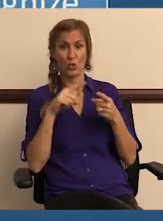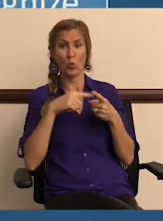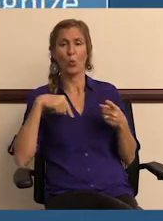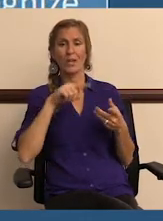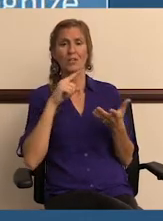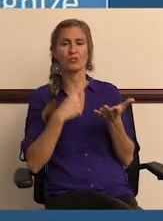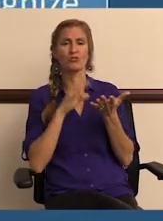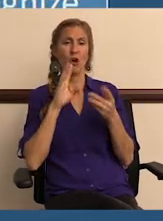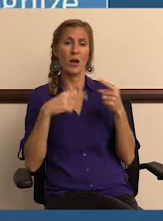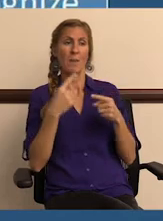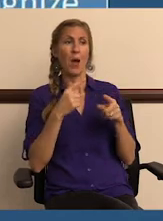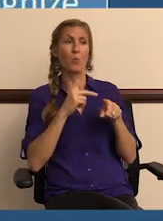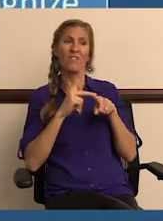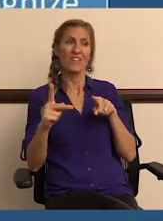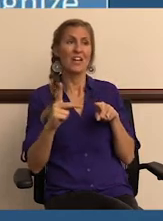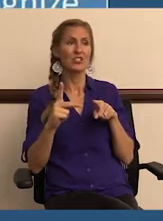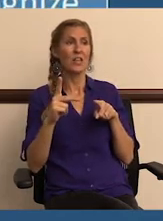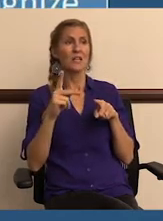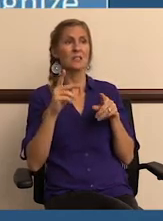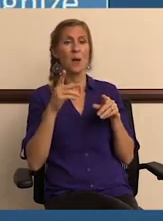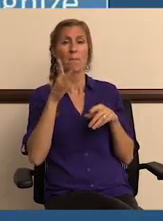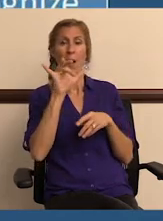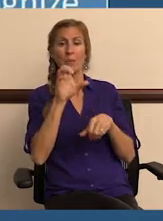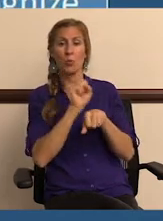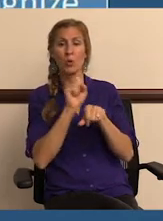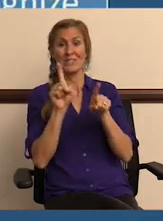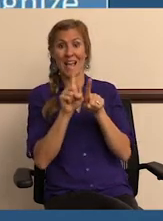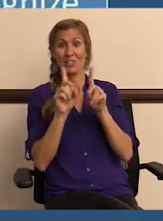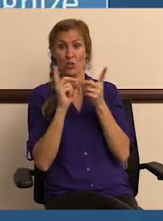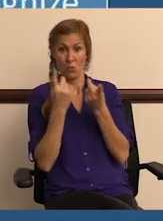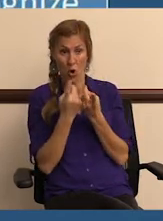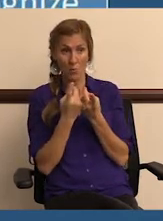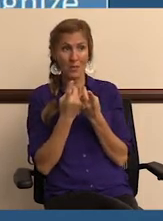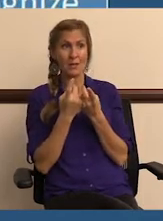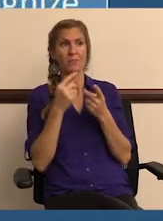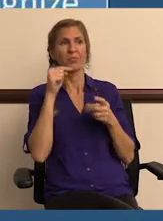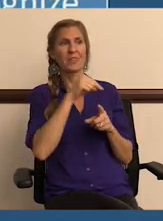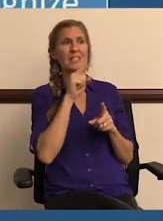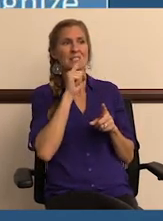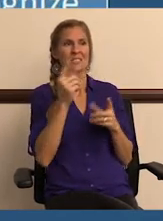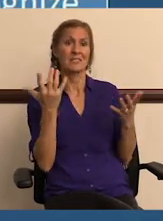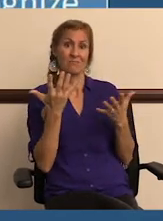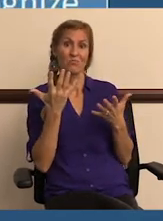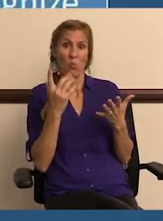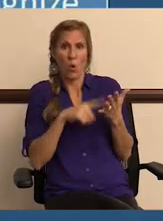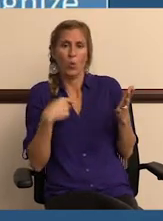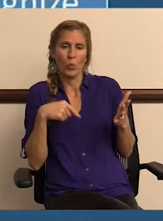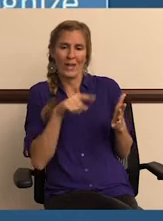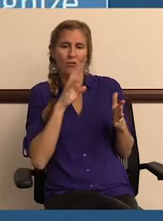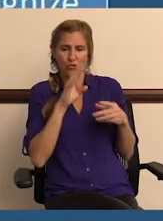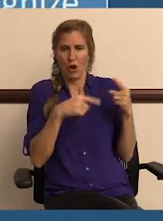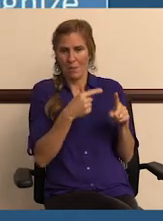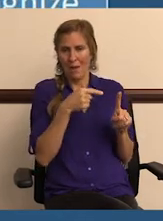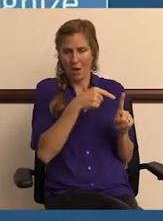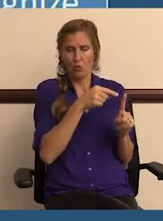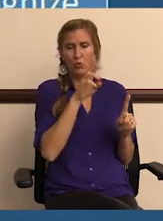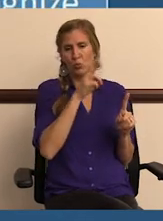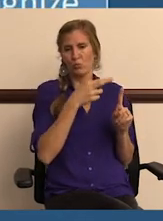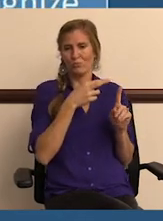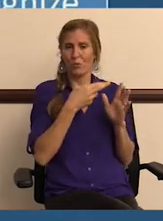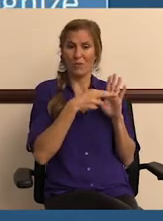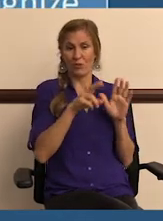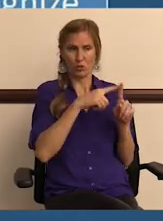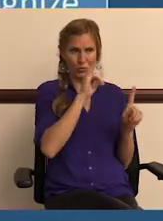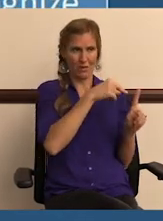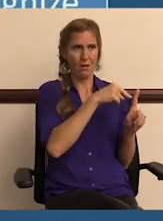organization. When we talk about professionalizing Public Works as a department, this is kind of what we're referring to. So,